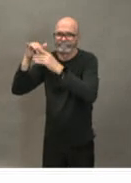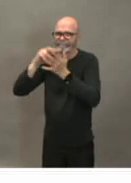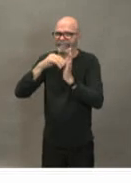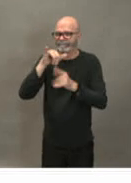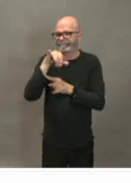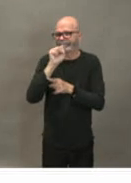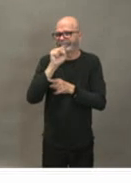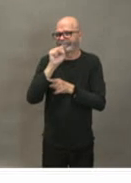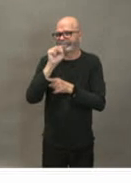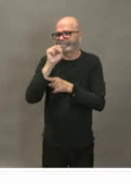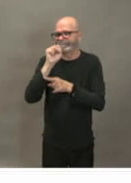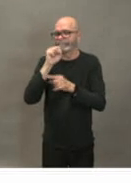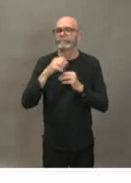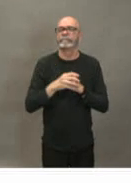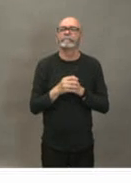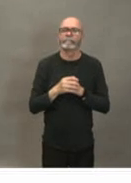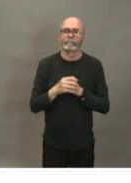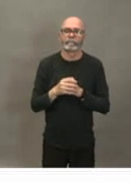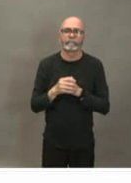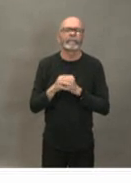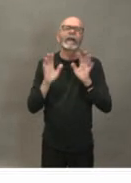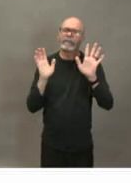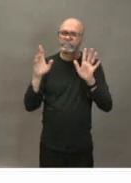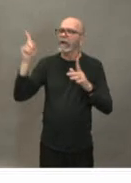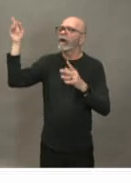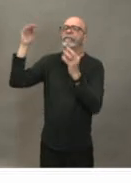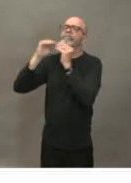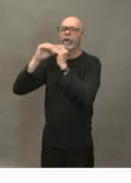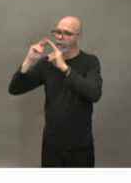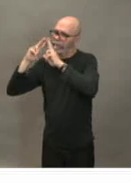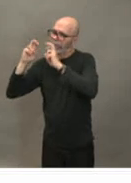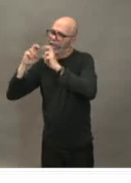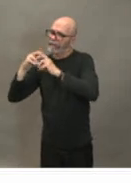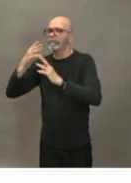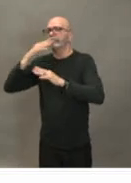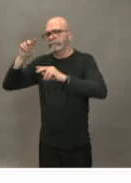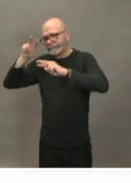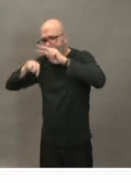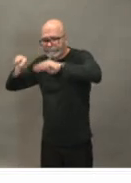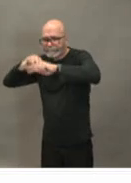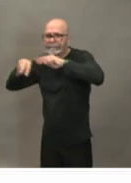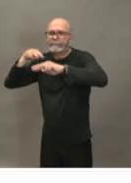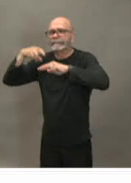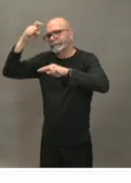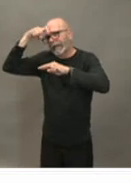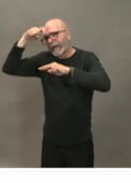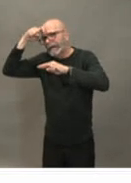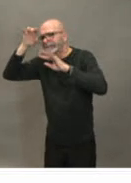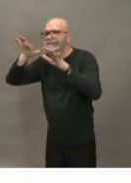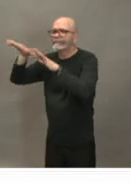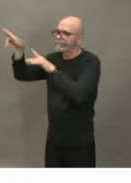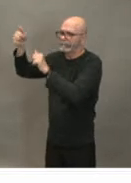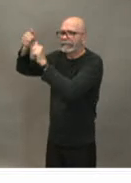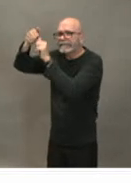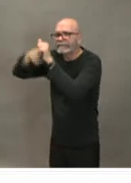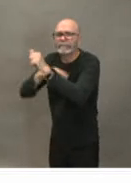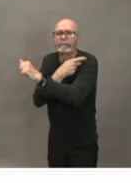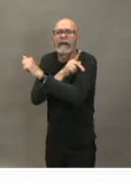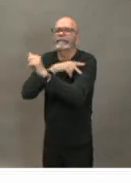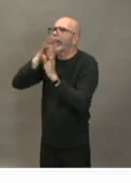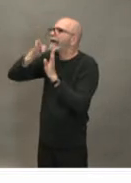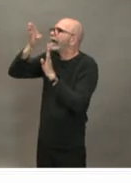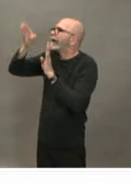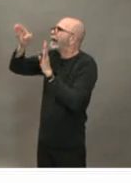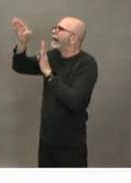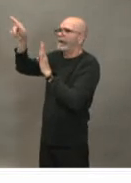their needs but one of the the strategies that they've taken is that they've been working with the provinces to to disseminate protocols and so